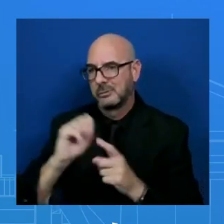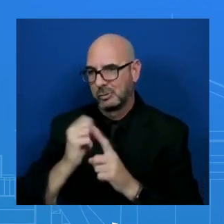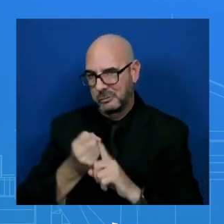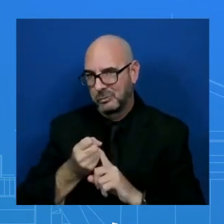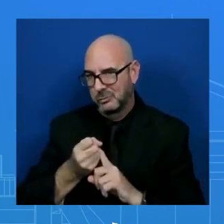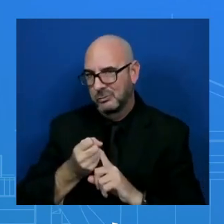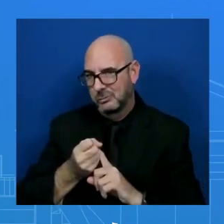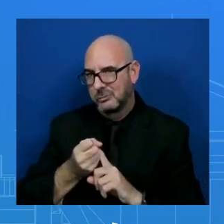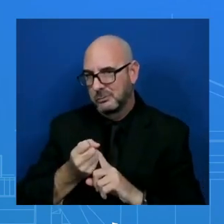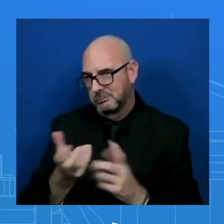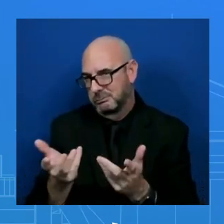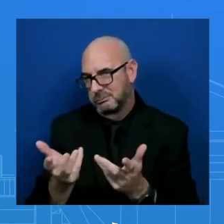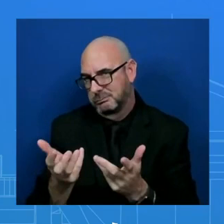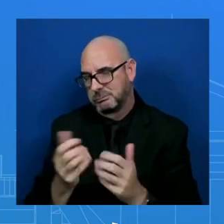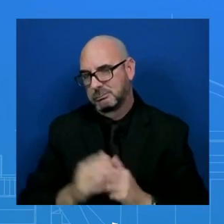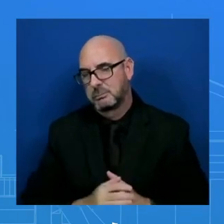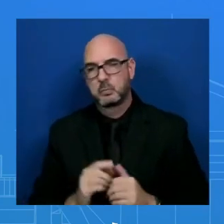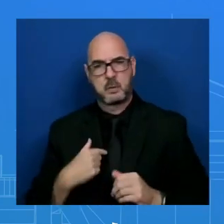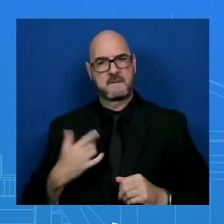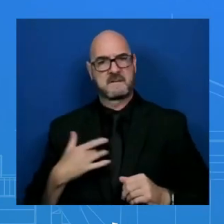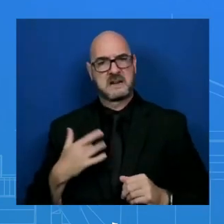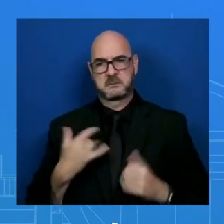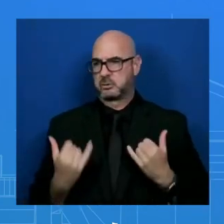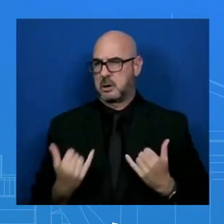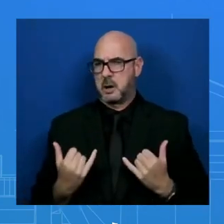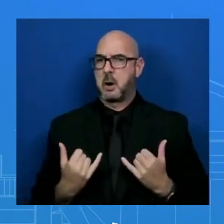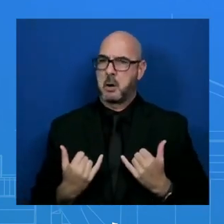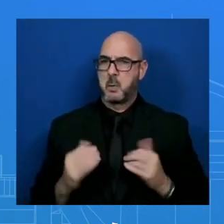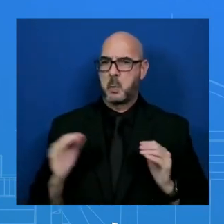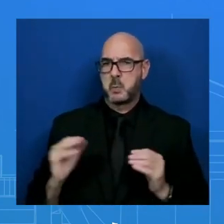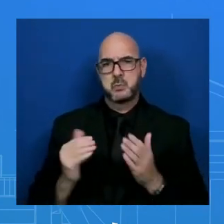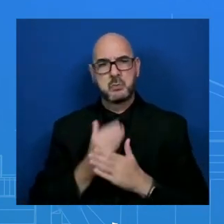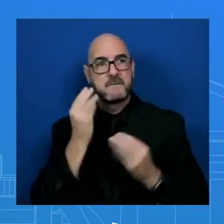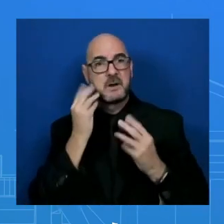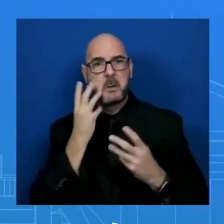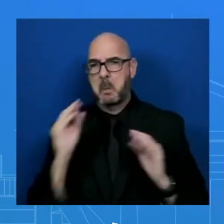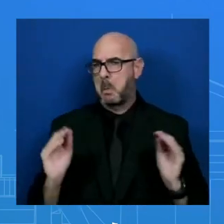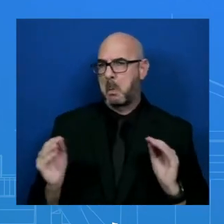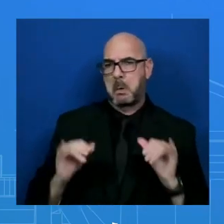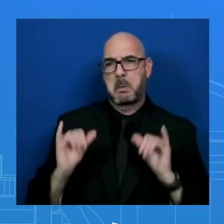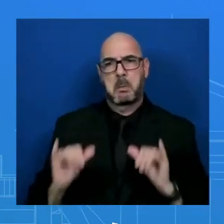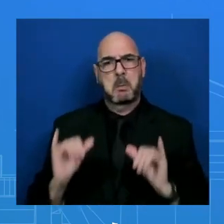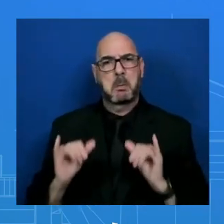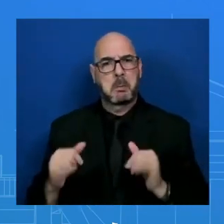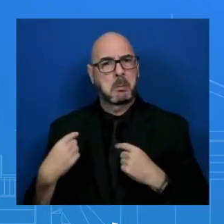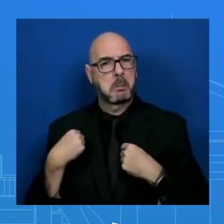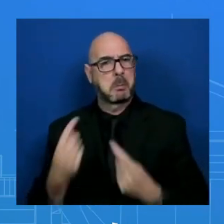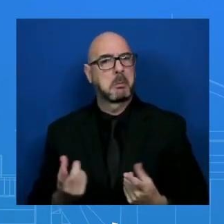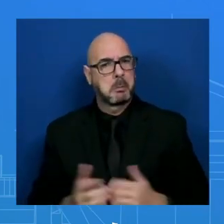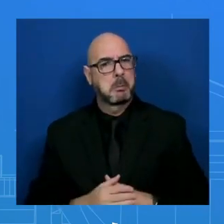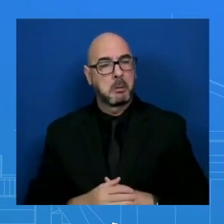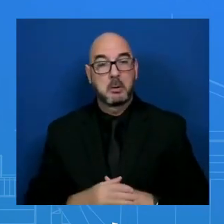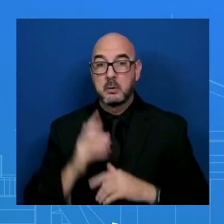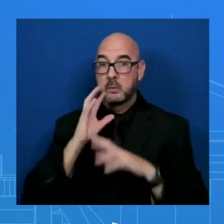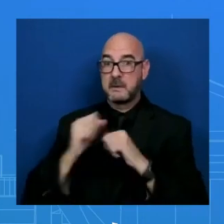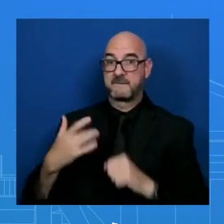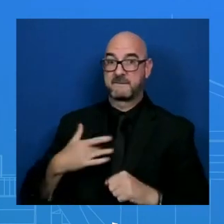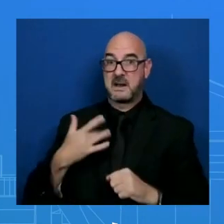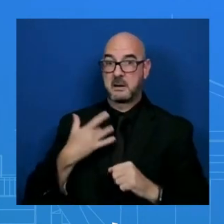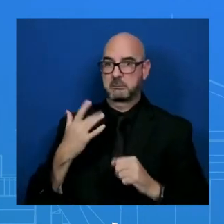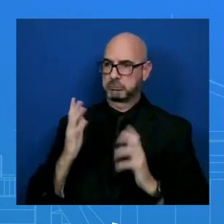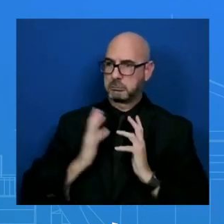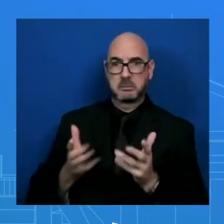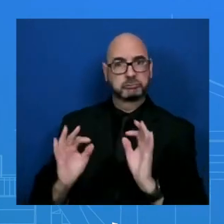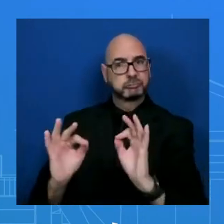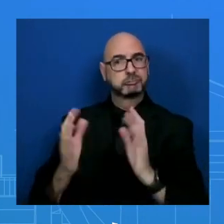we don't have any updates in any schedule, and the President's feeling fine, and we're going to move forward. On COVID,